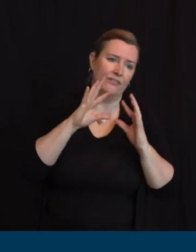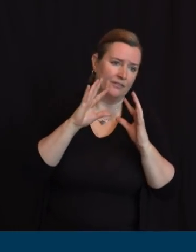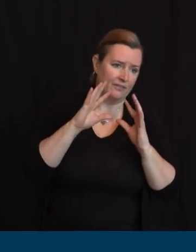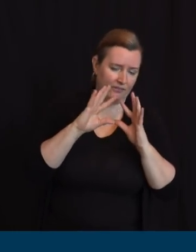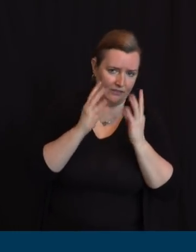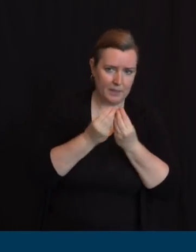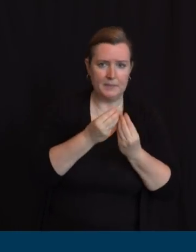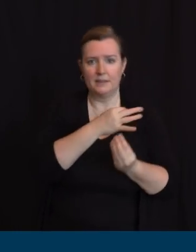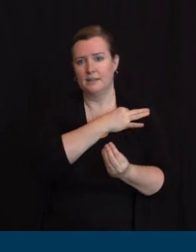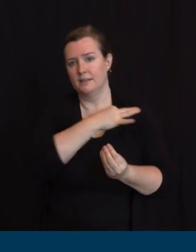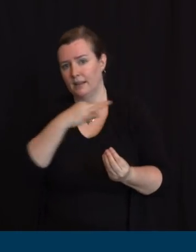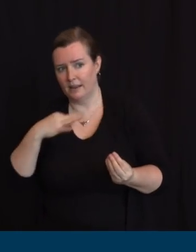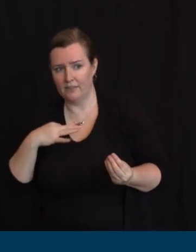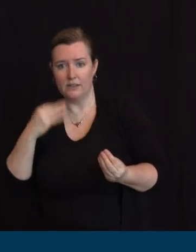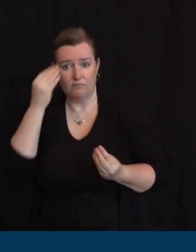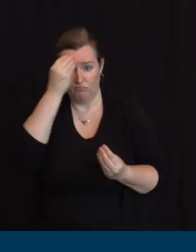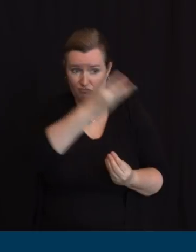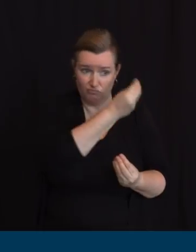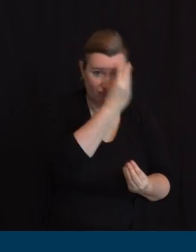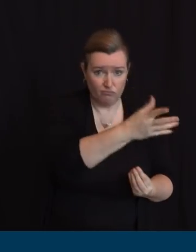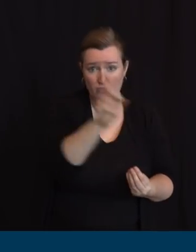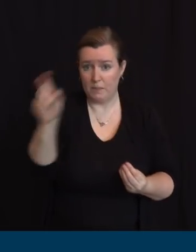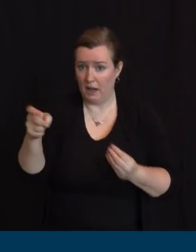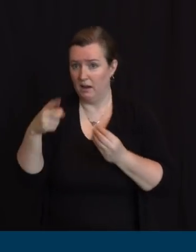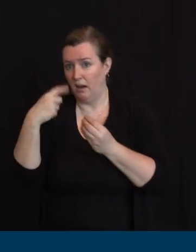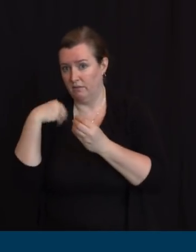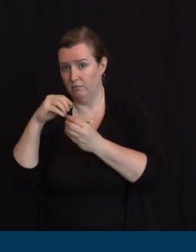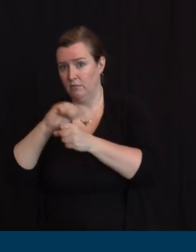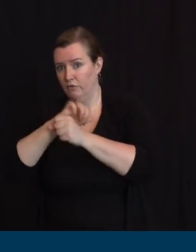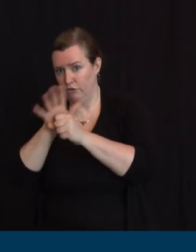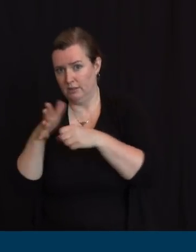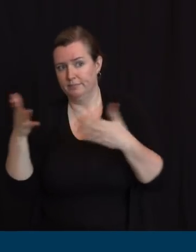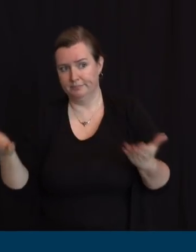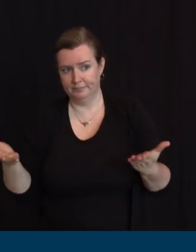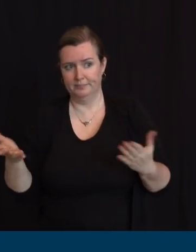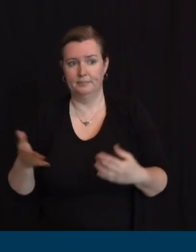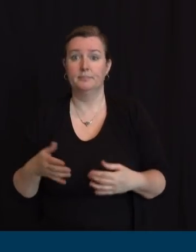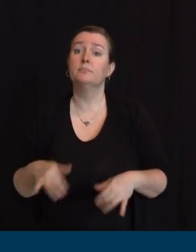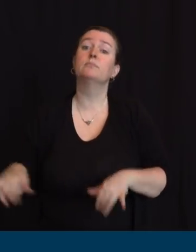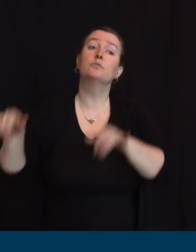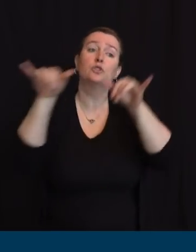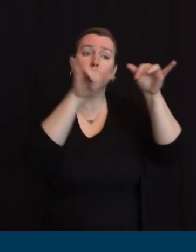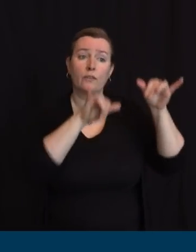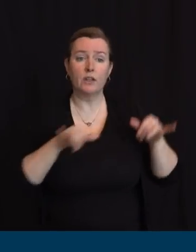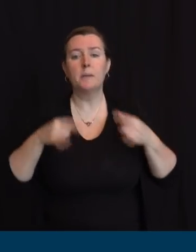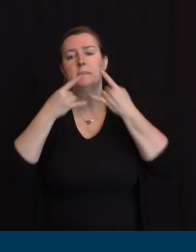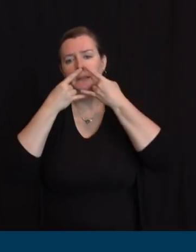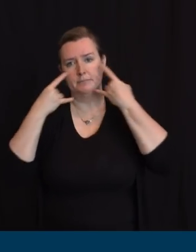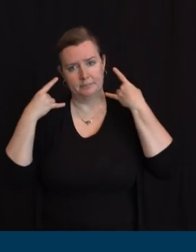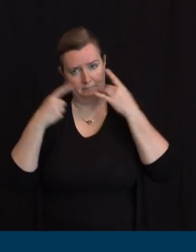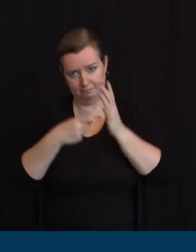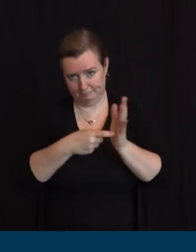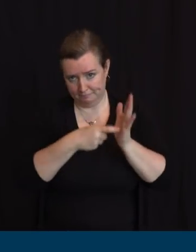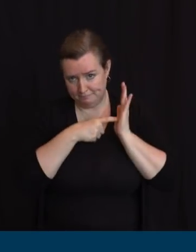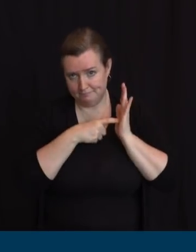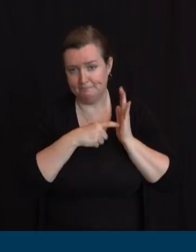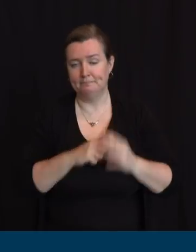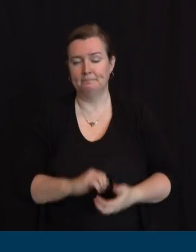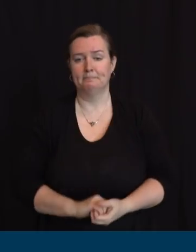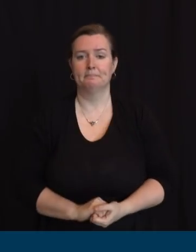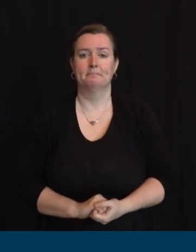we required universal masking. In this past weekend, we sent out an administrative order